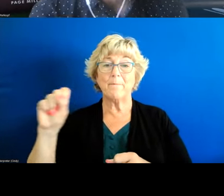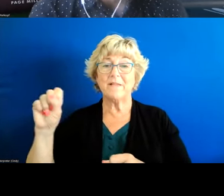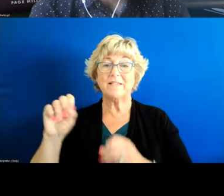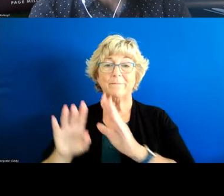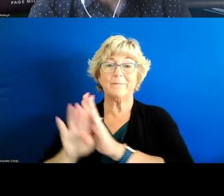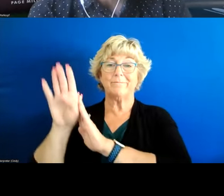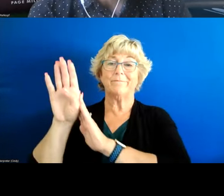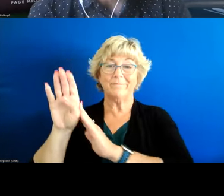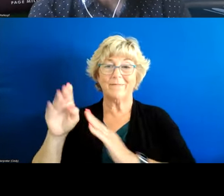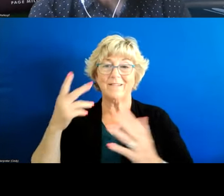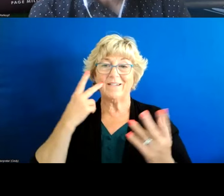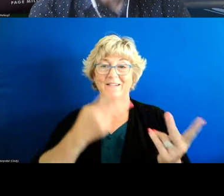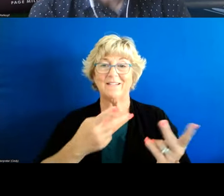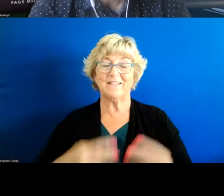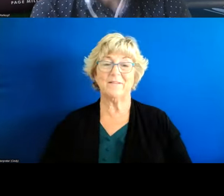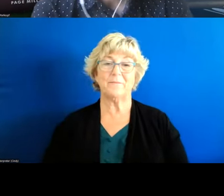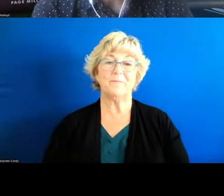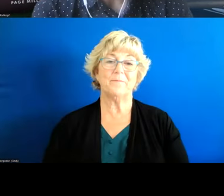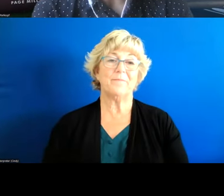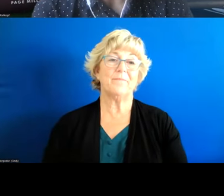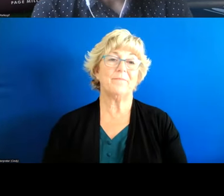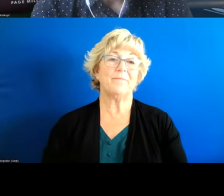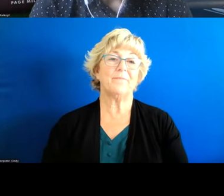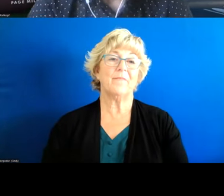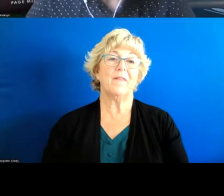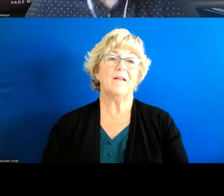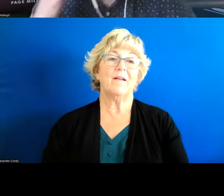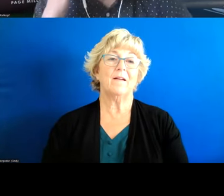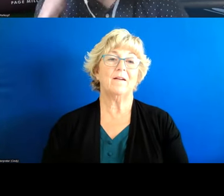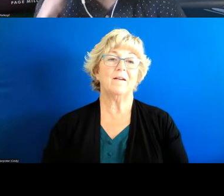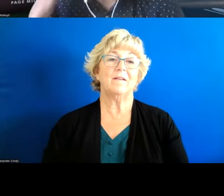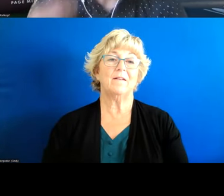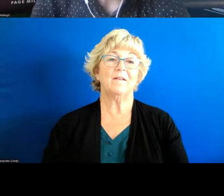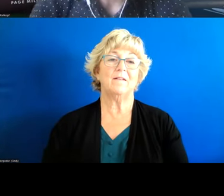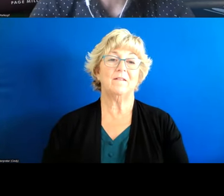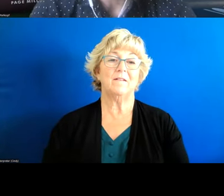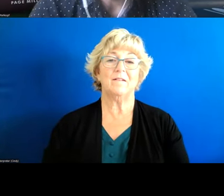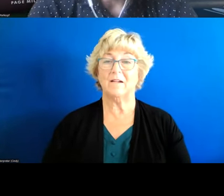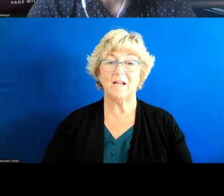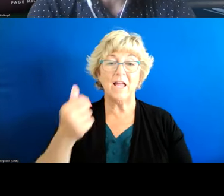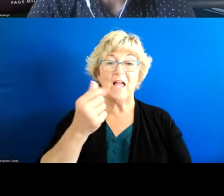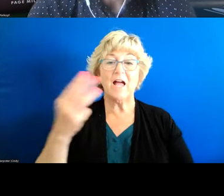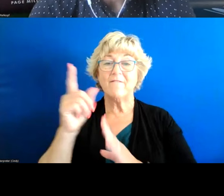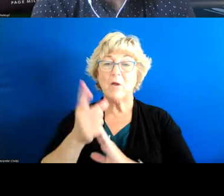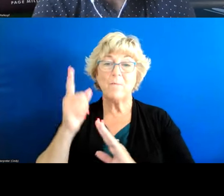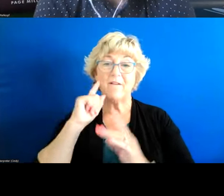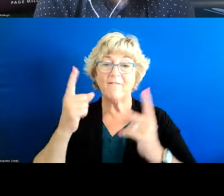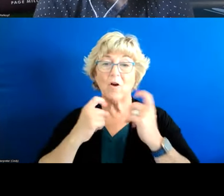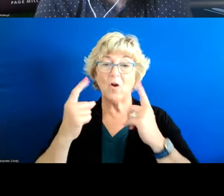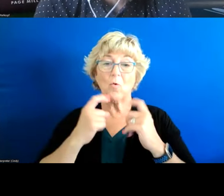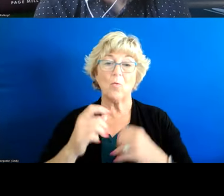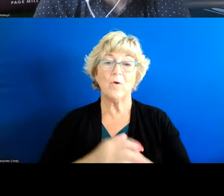for counties within the state okay next slide okay good we'll have a few minutes for questions here um so this